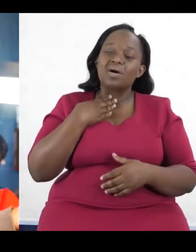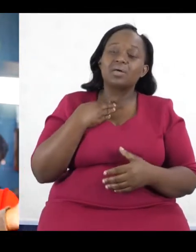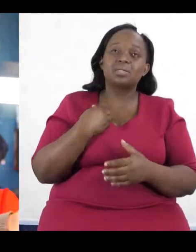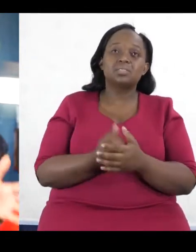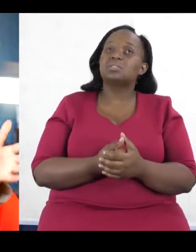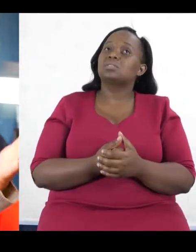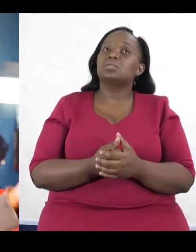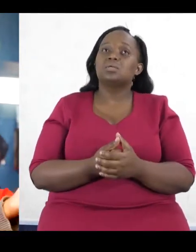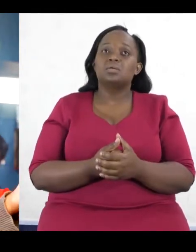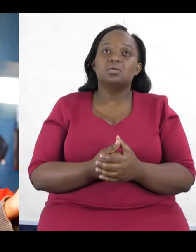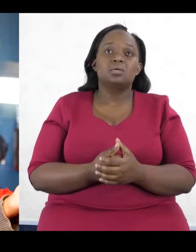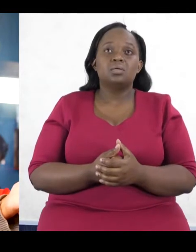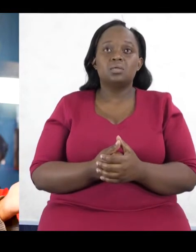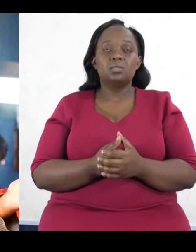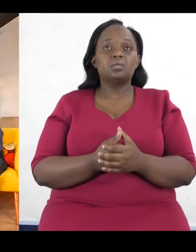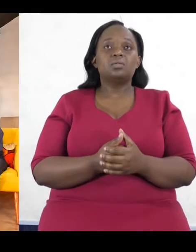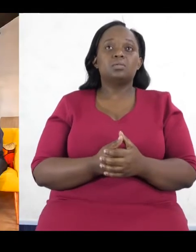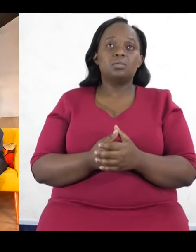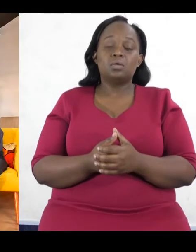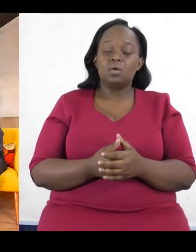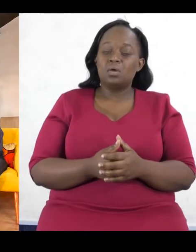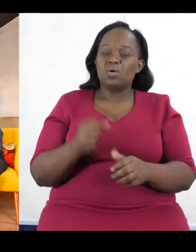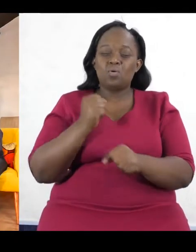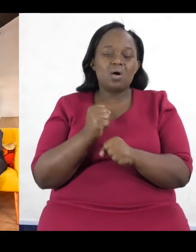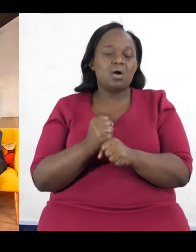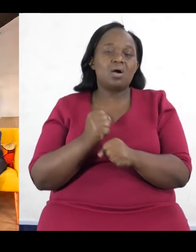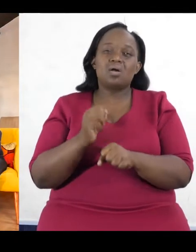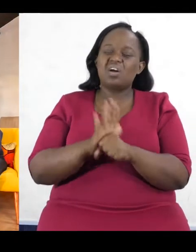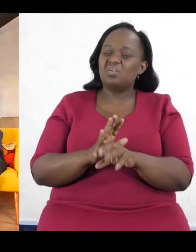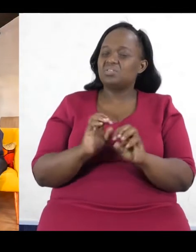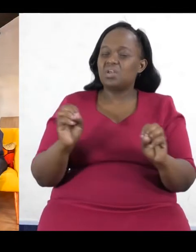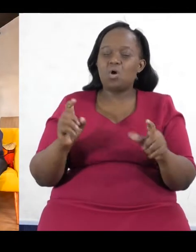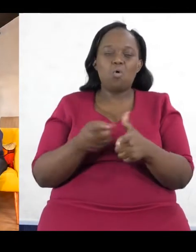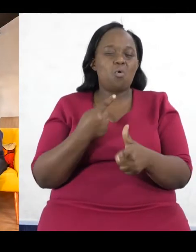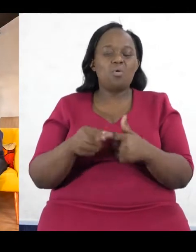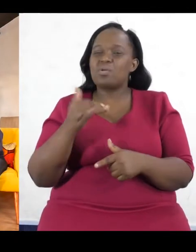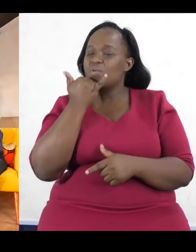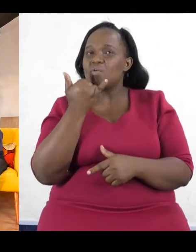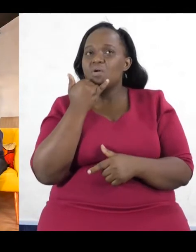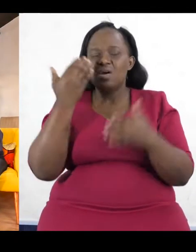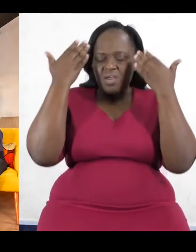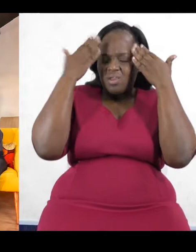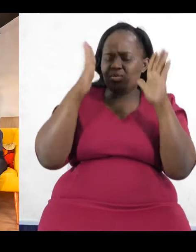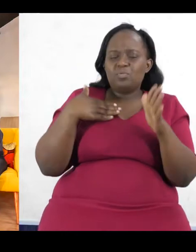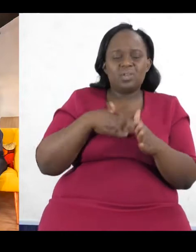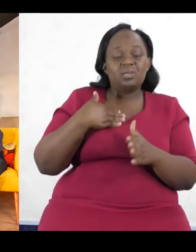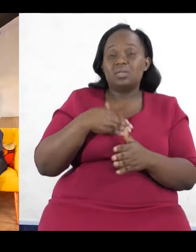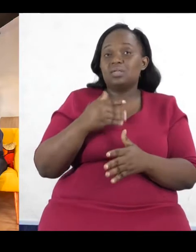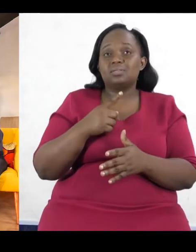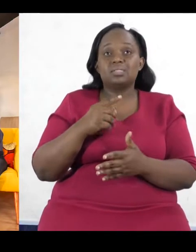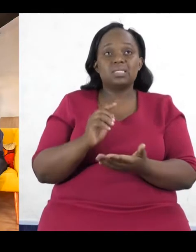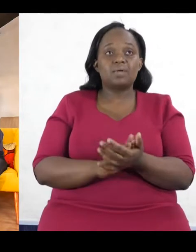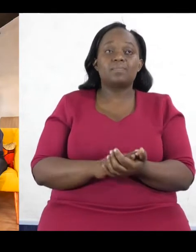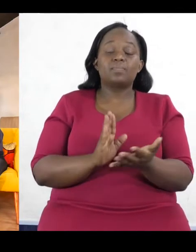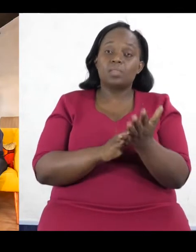not doing as much, or now we are messing up. So I don't know whether you could comment on that. Is it that we are voting for the wrong young people? I'm not